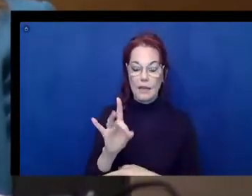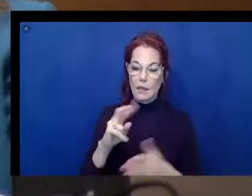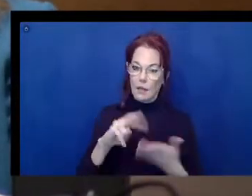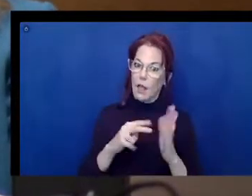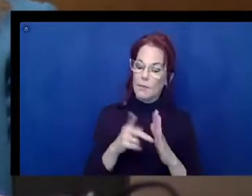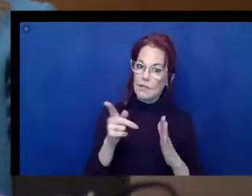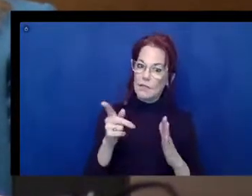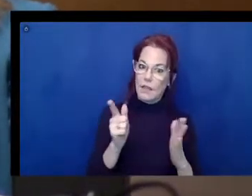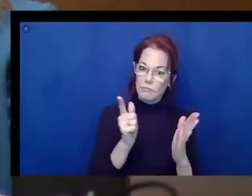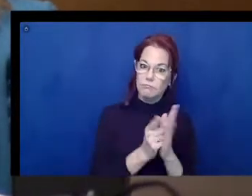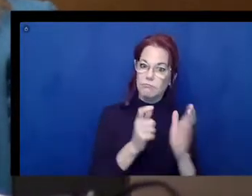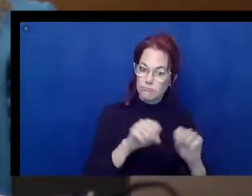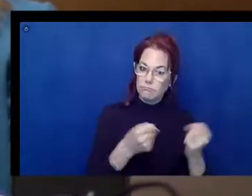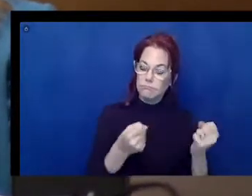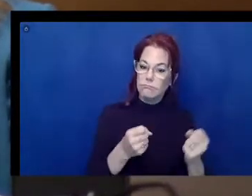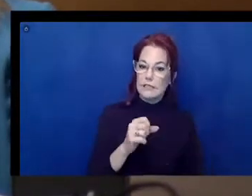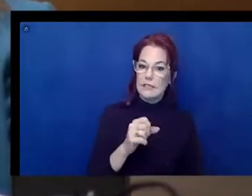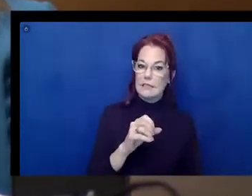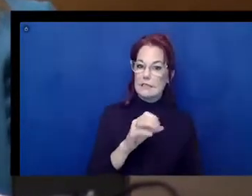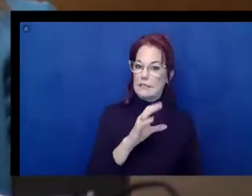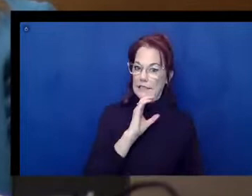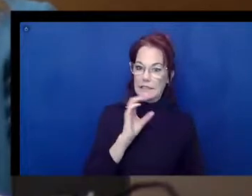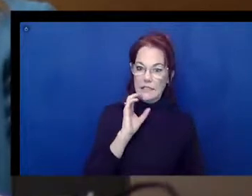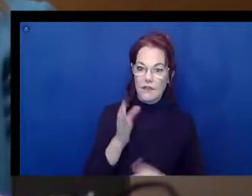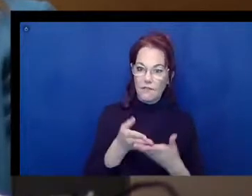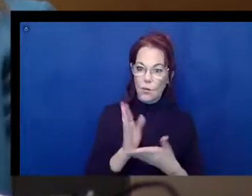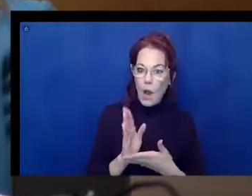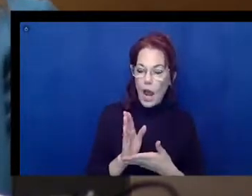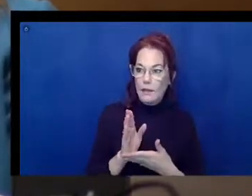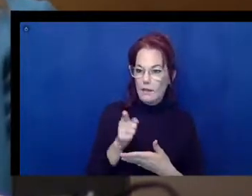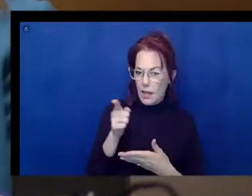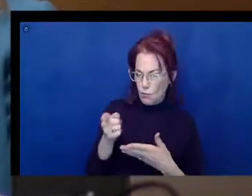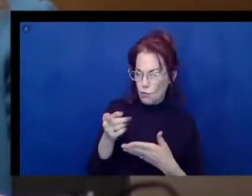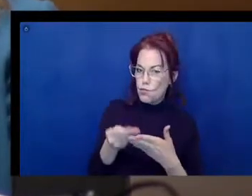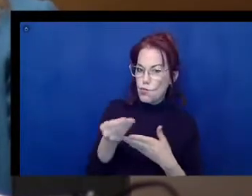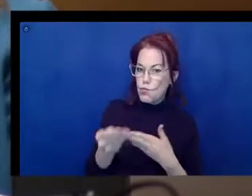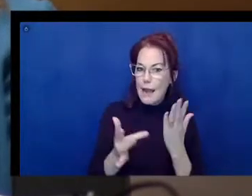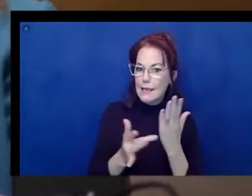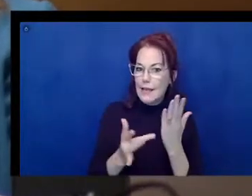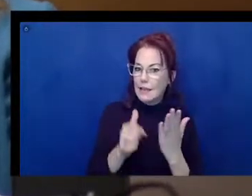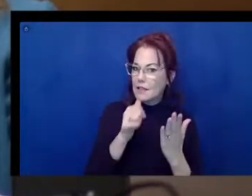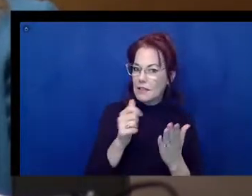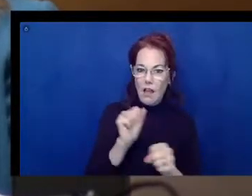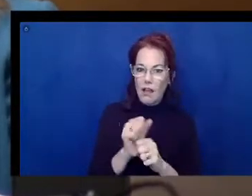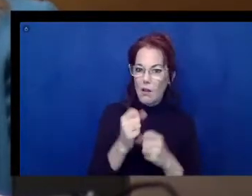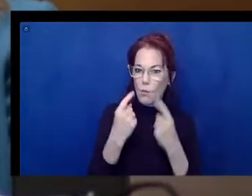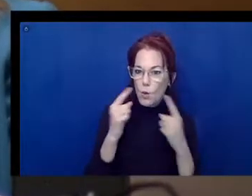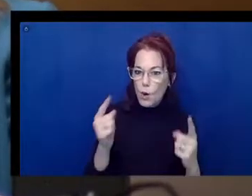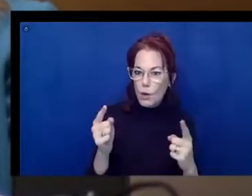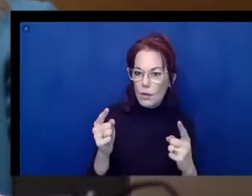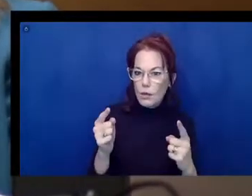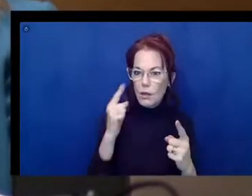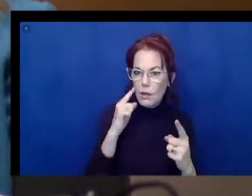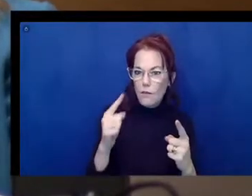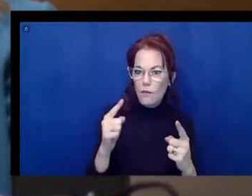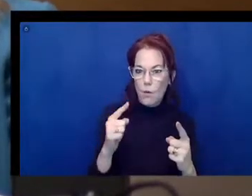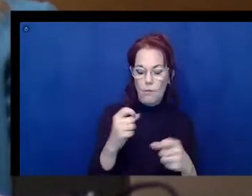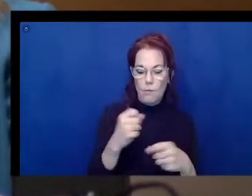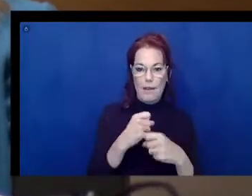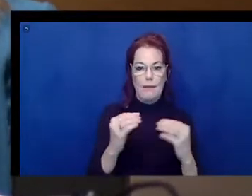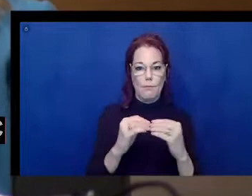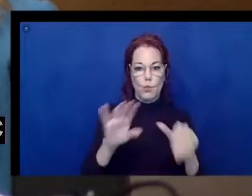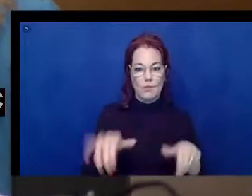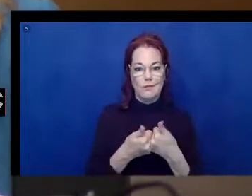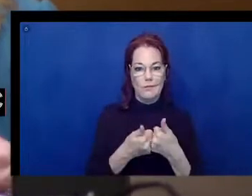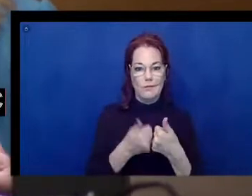taxpayers by buying technology that isn't worth what we paid for it, and by making it harder for public servants with disabilities to do their